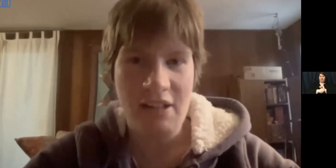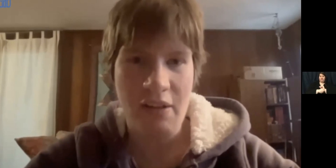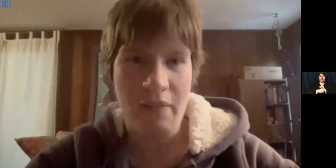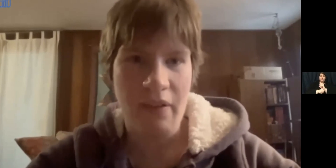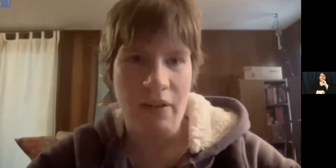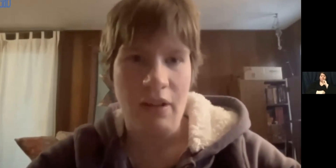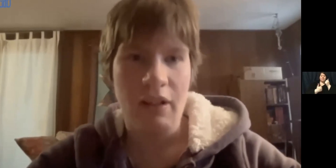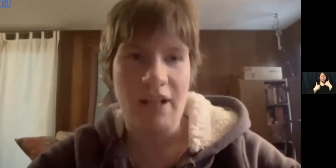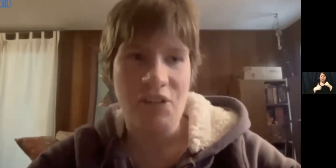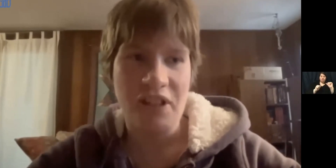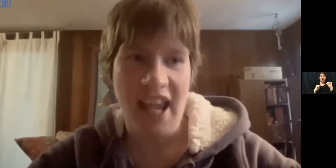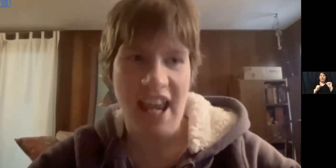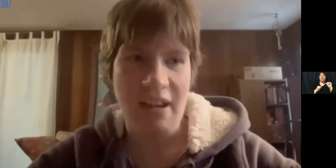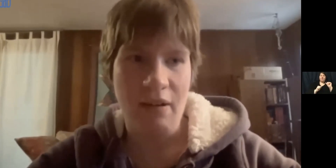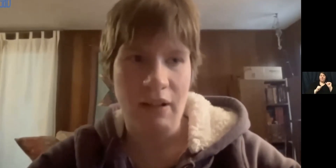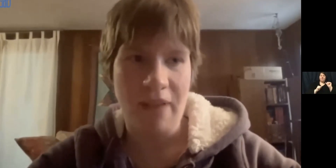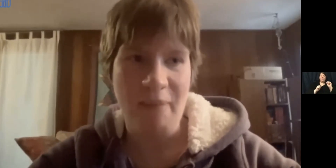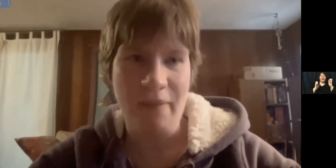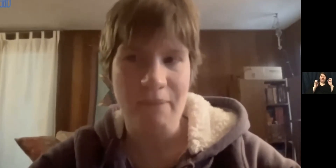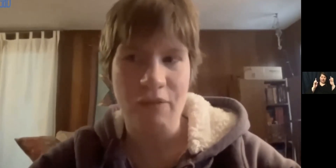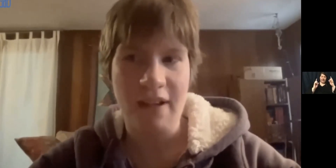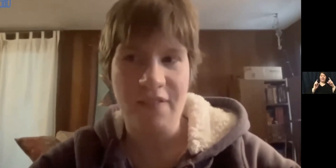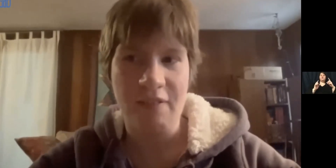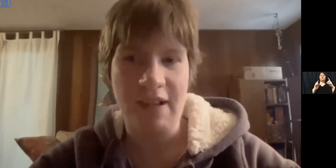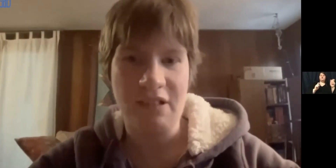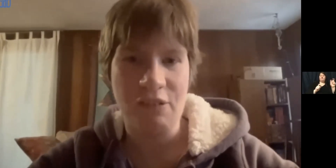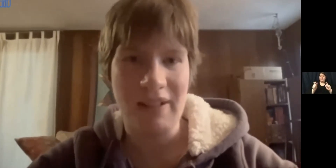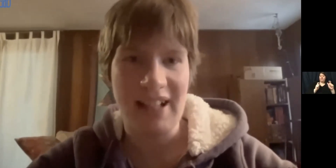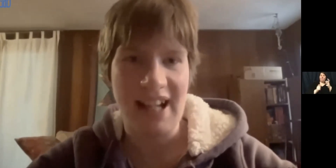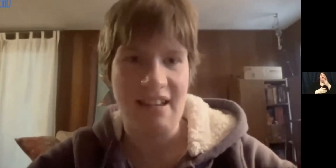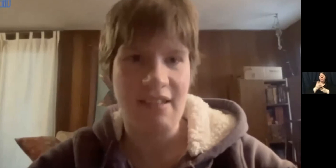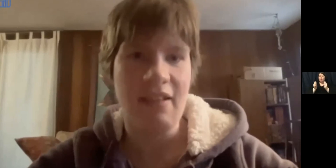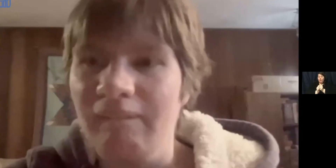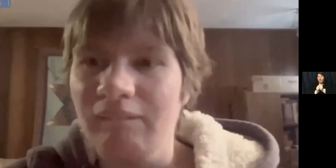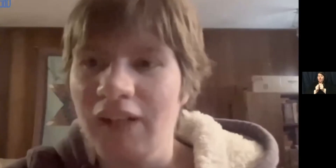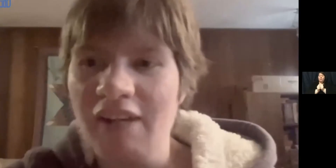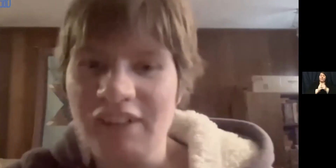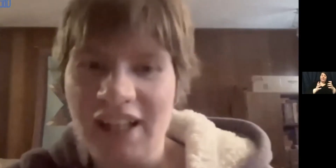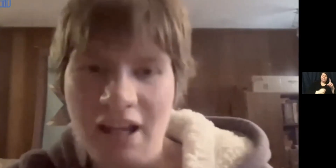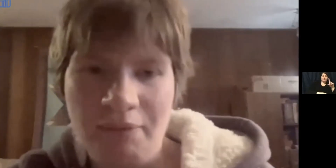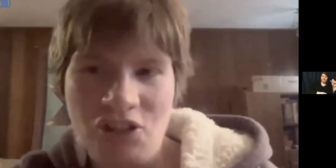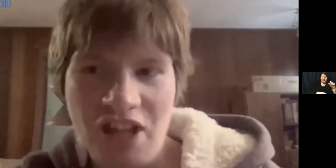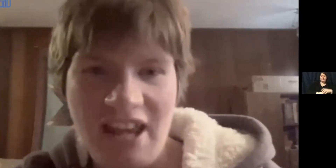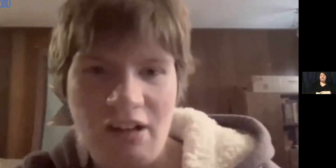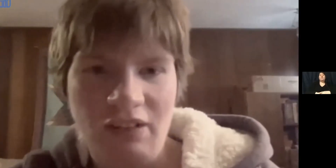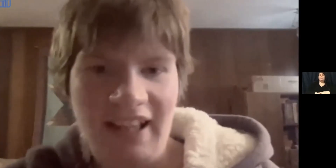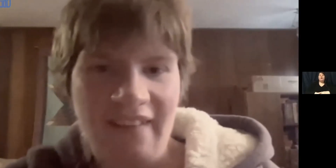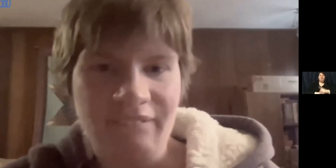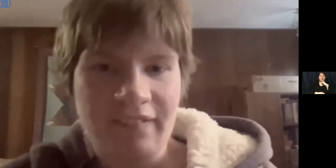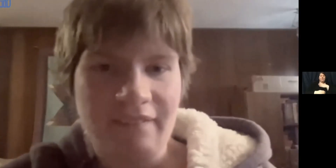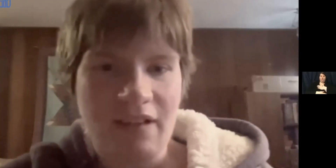try to, um, educate, um, people both with and without disabilities. I really appreciate